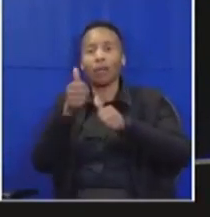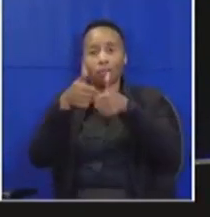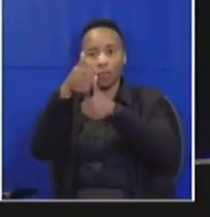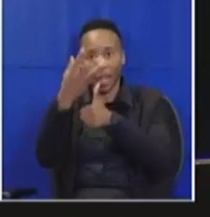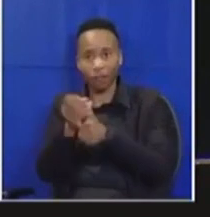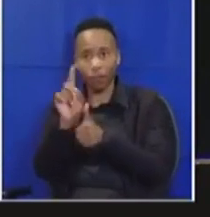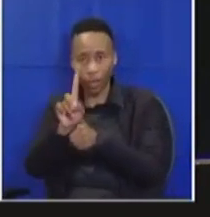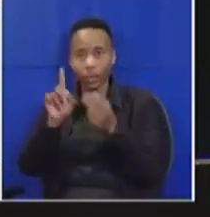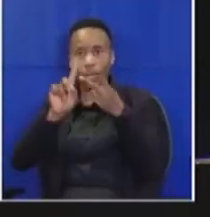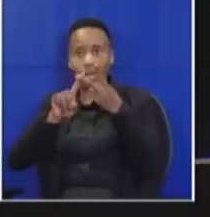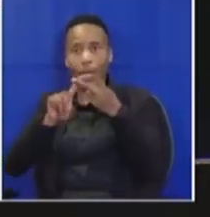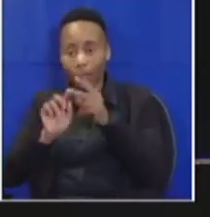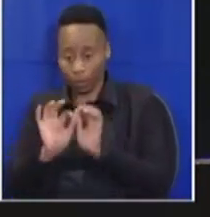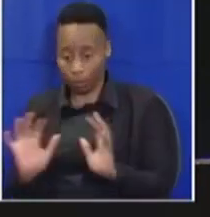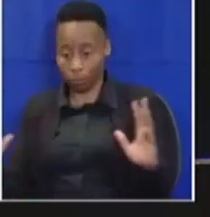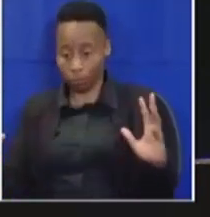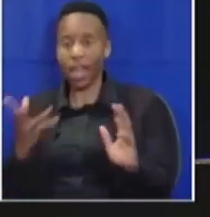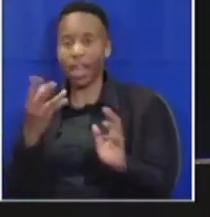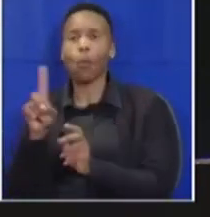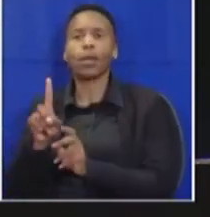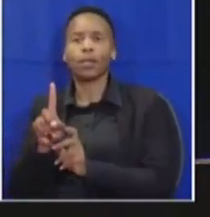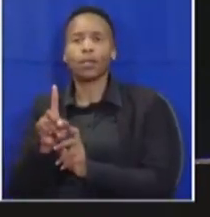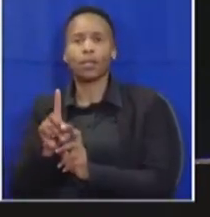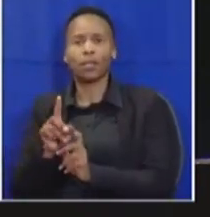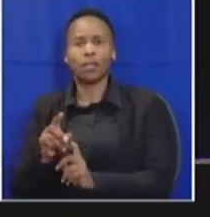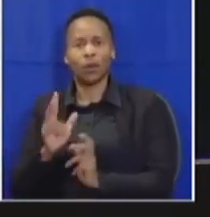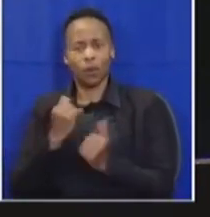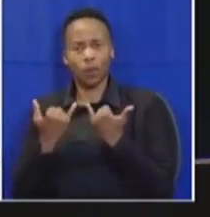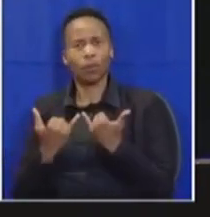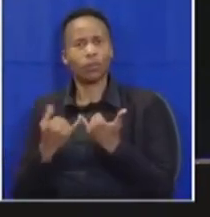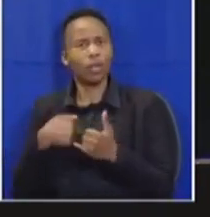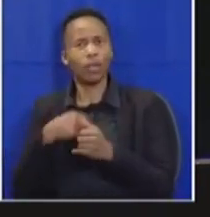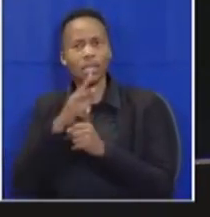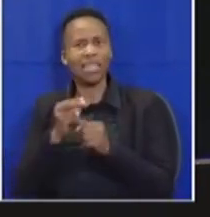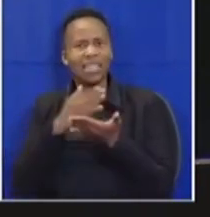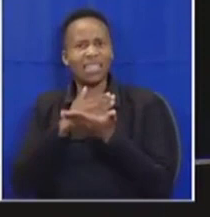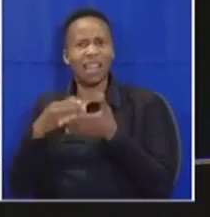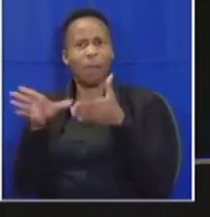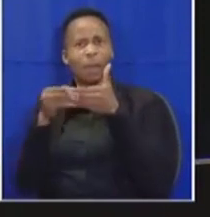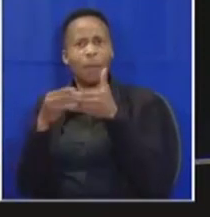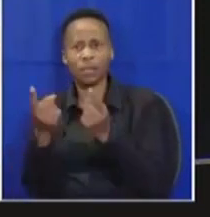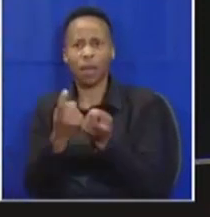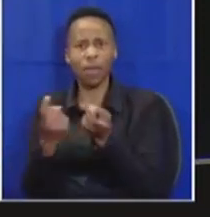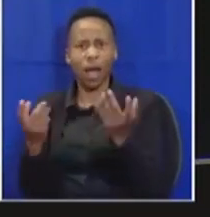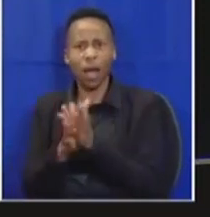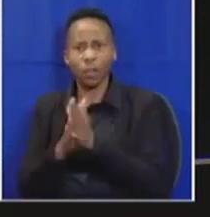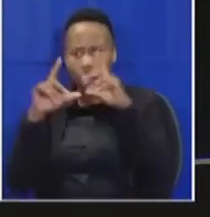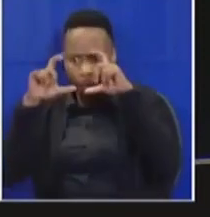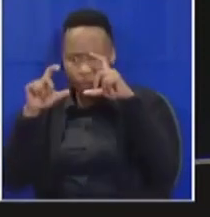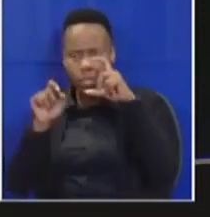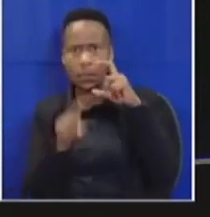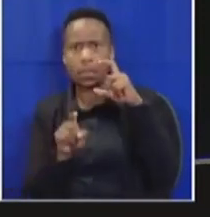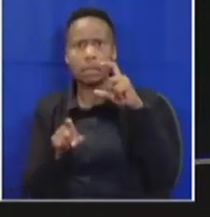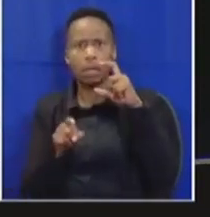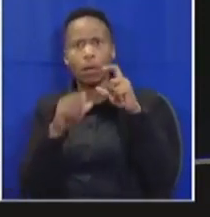the queue i want to repeat this because i realize that some members have come to the front here to take pictures of the names